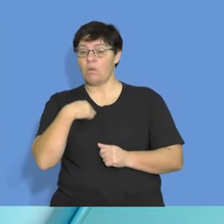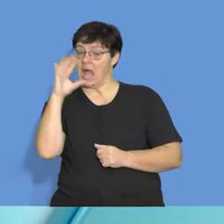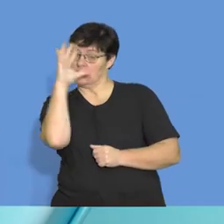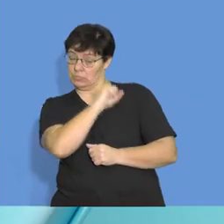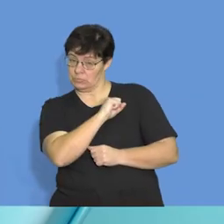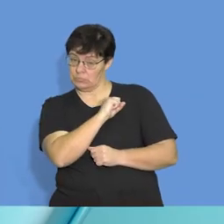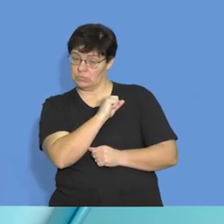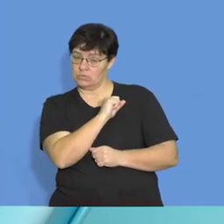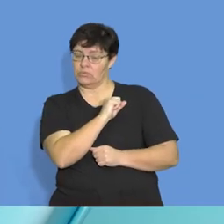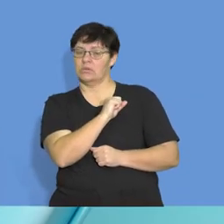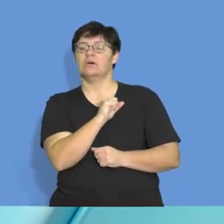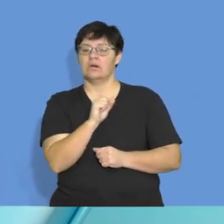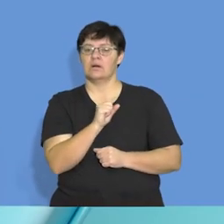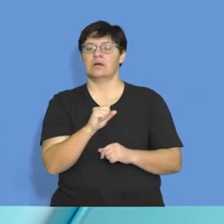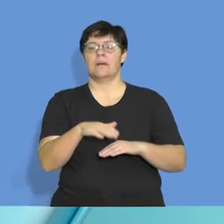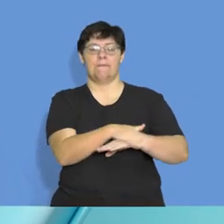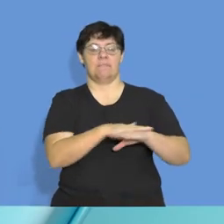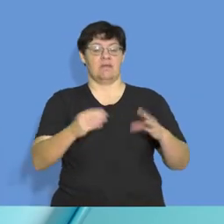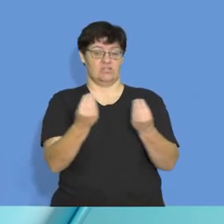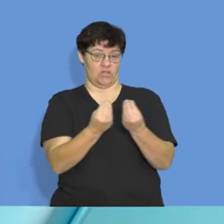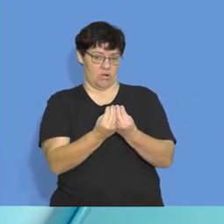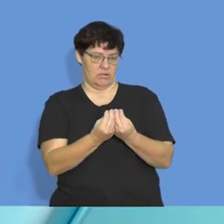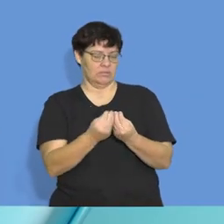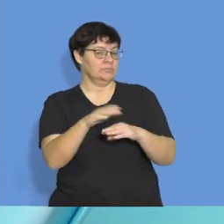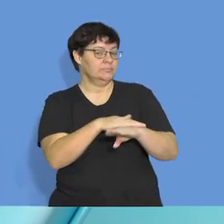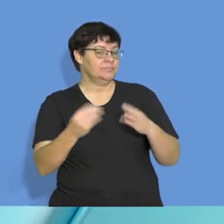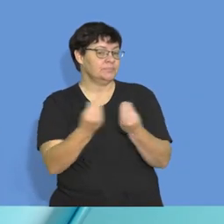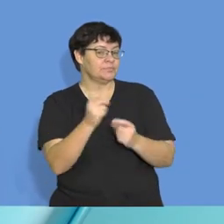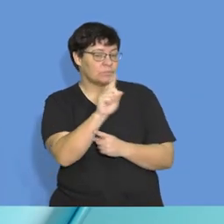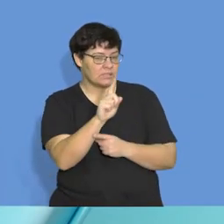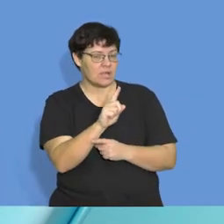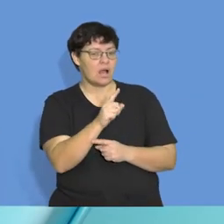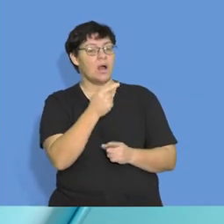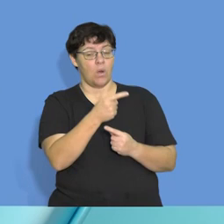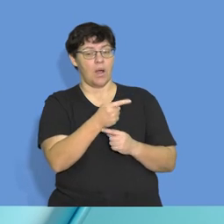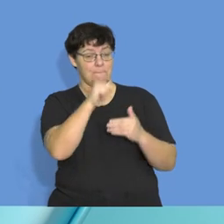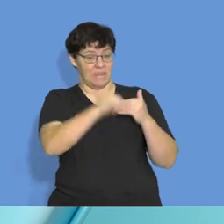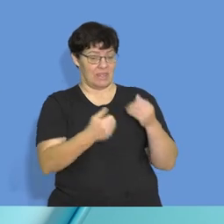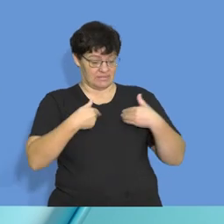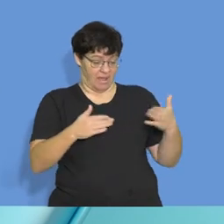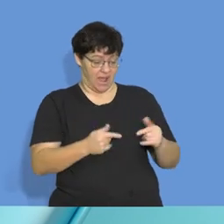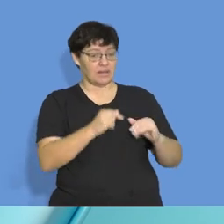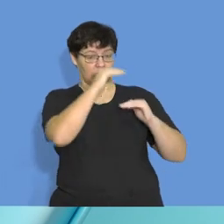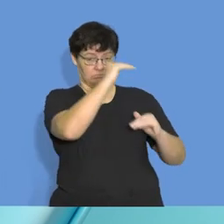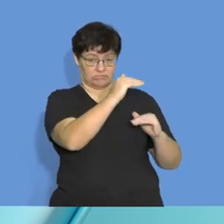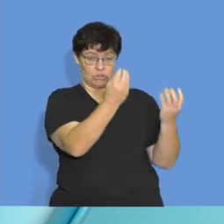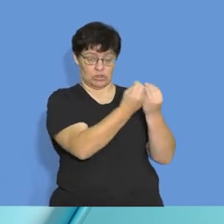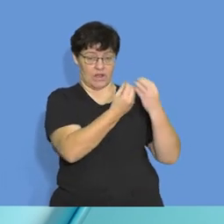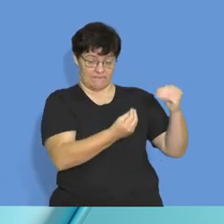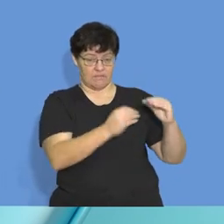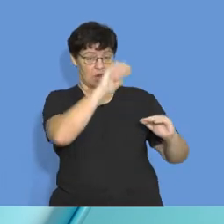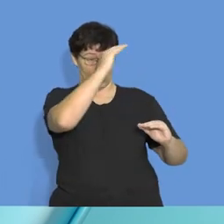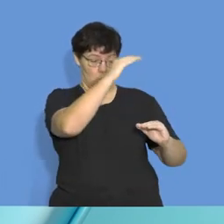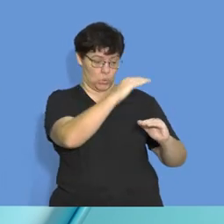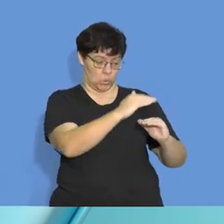that we're using base stock, meaning we replenish stock on a monthly basis. So whatever stock leaves